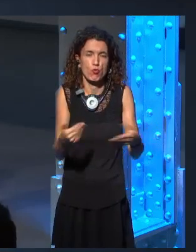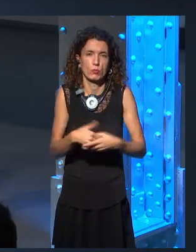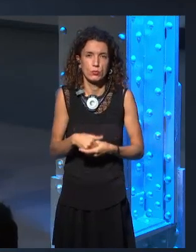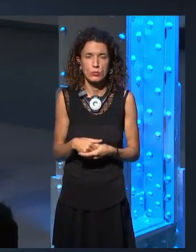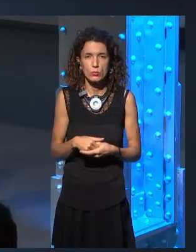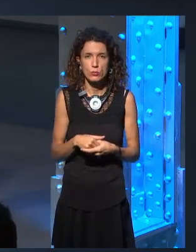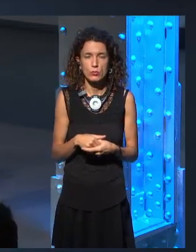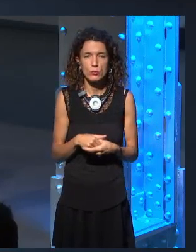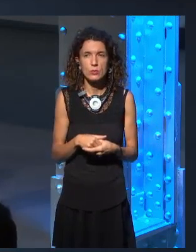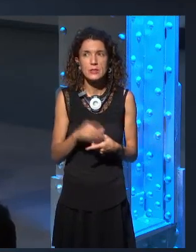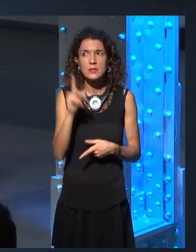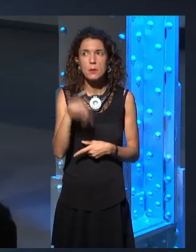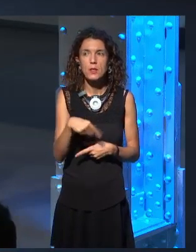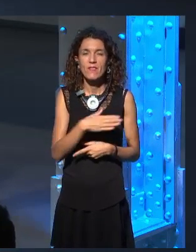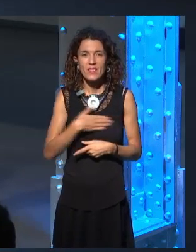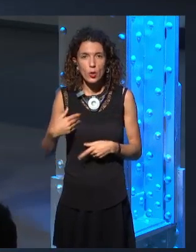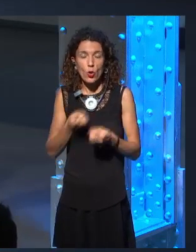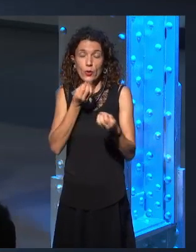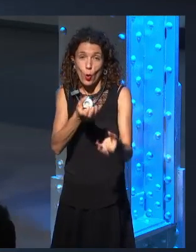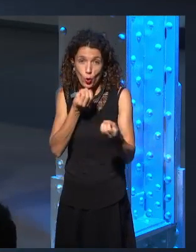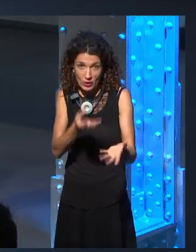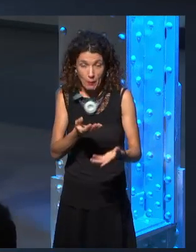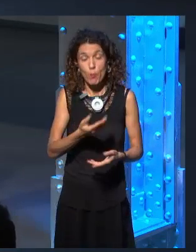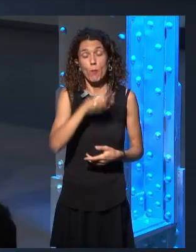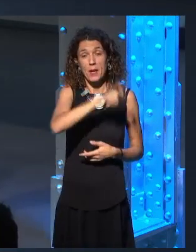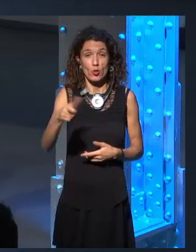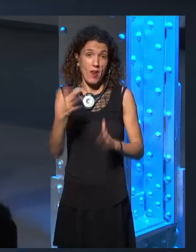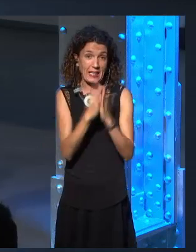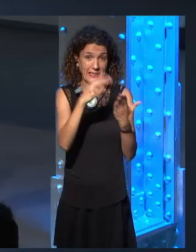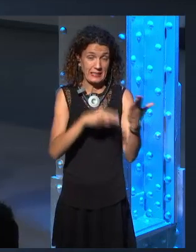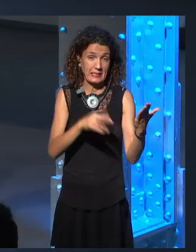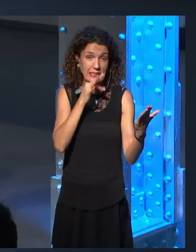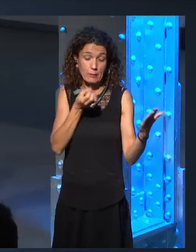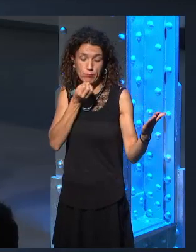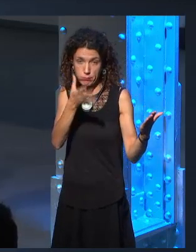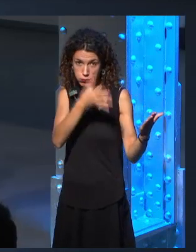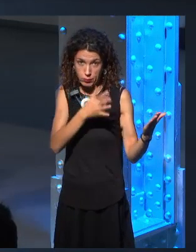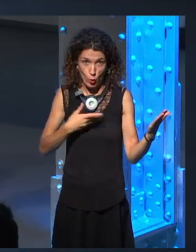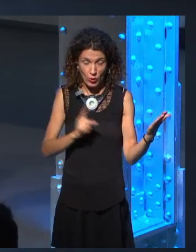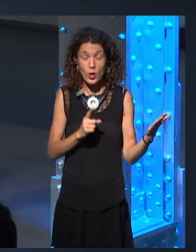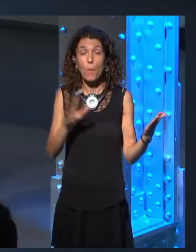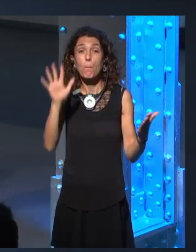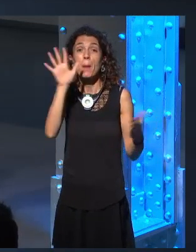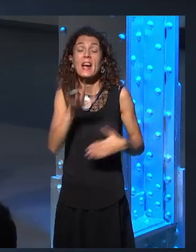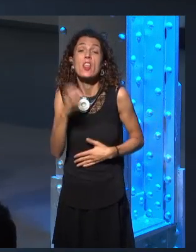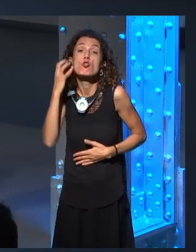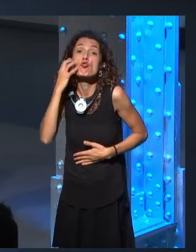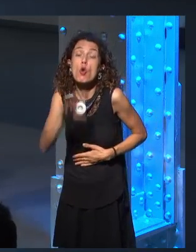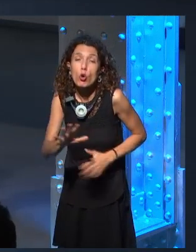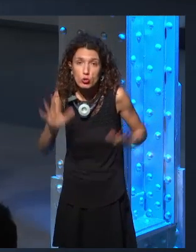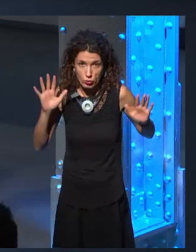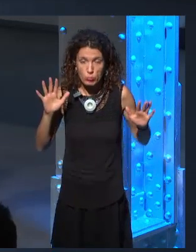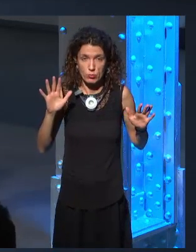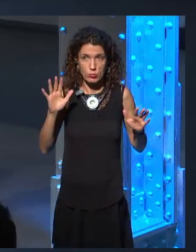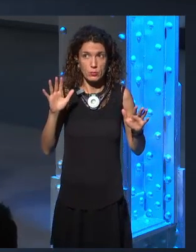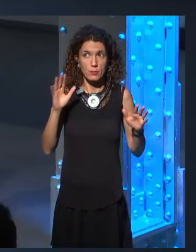want to spoil for people who haven't read it, but it, it just suggests that George is looking at a, I mean, one aspect of the story that's always been